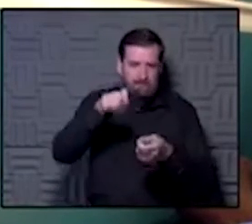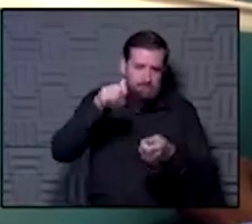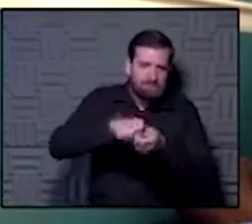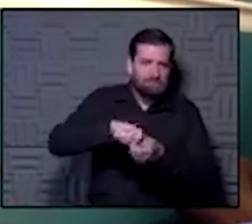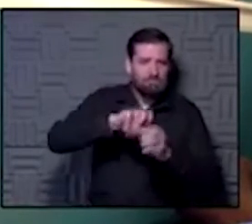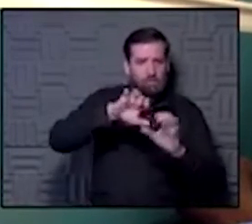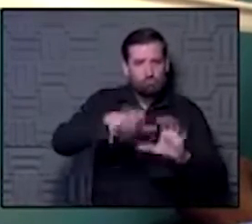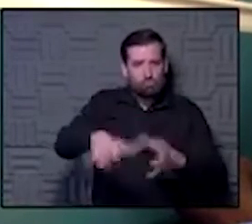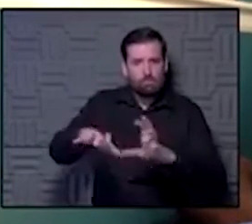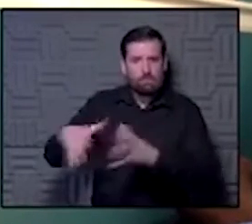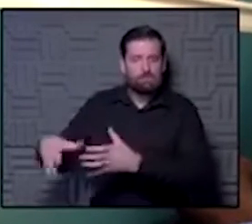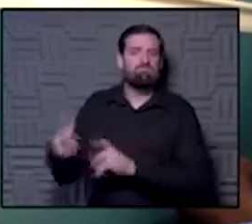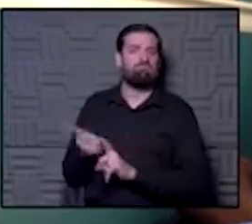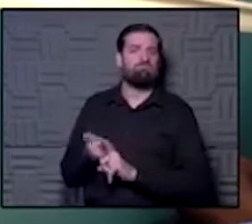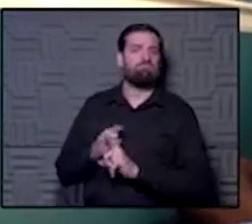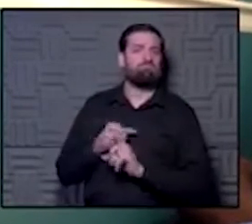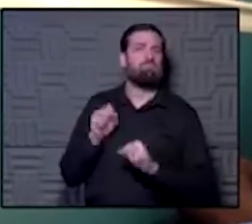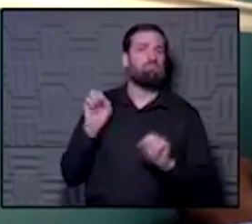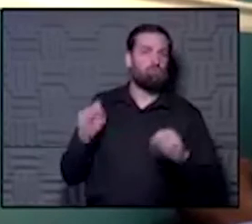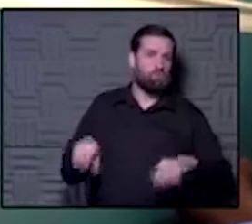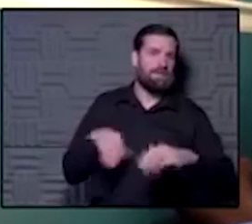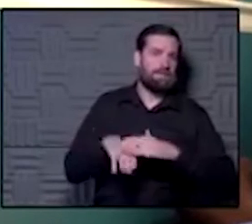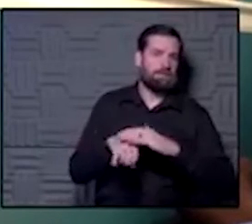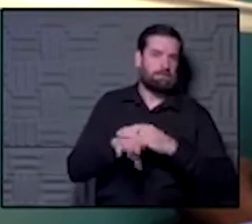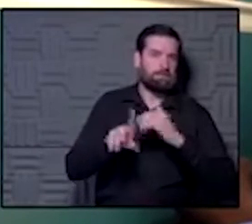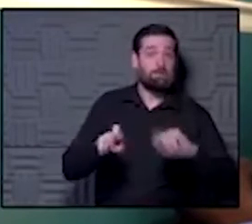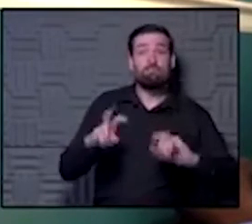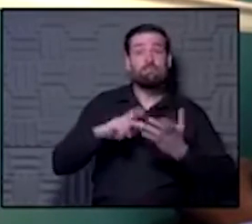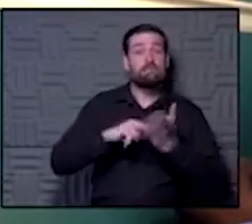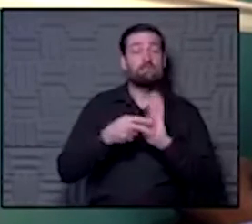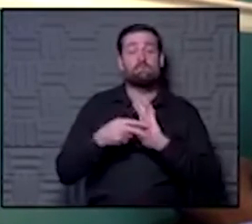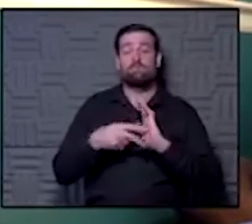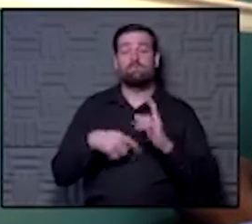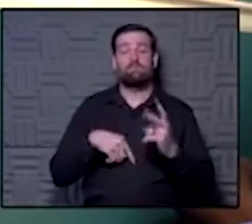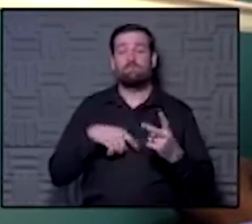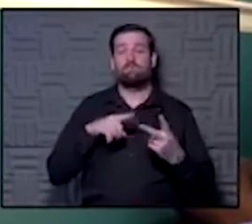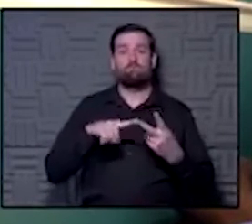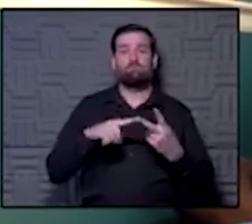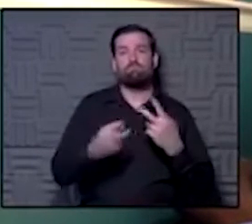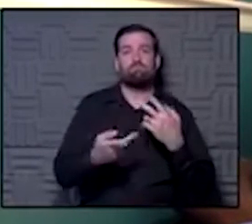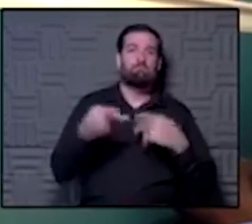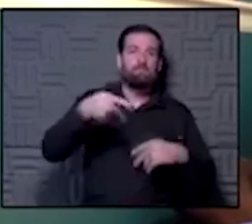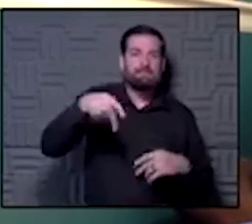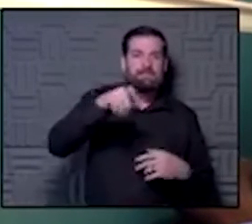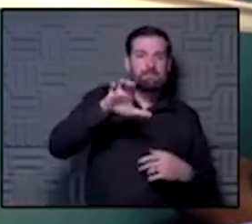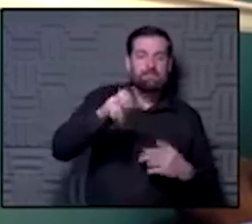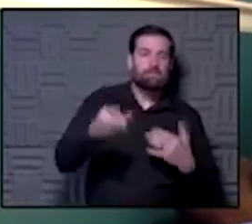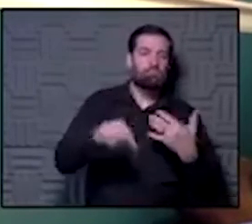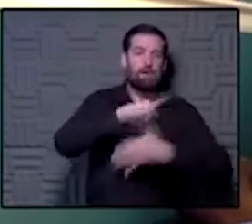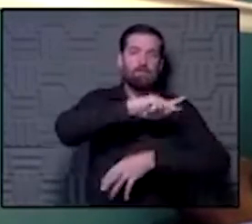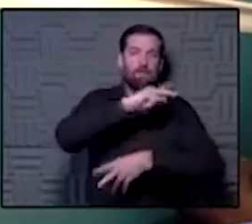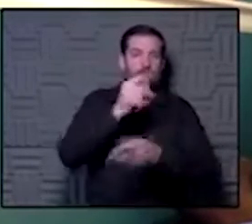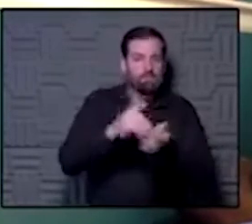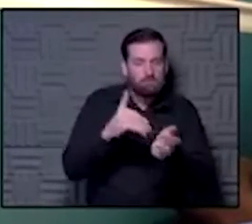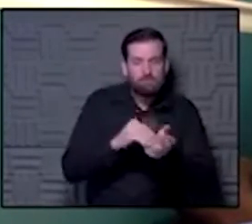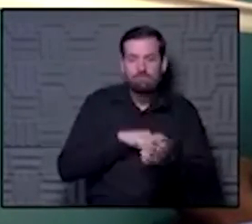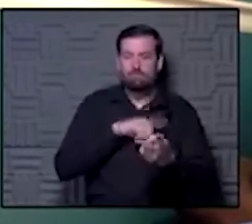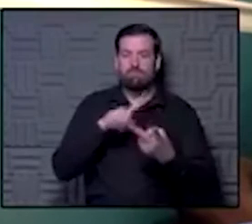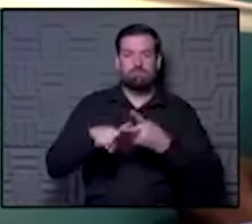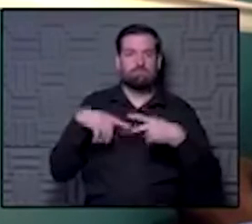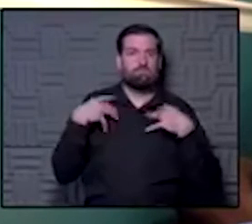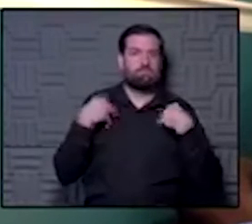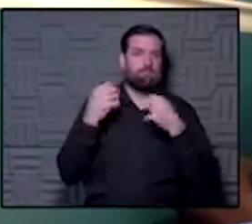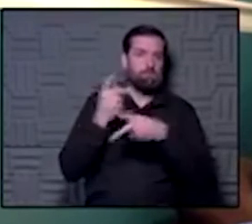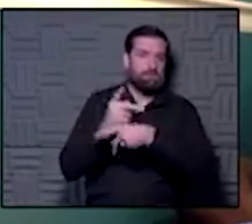had access to it. And with that, I mean people who had a primary care physician or were part of a healthcare system. But there wasn't